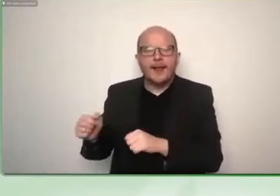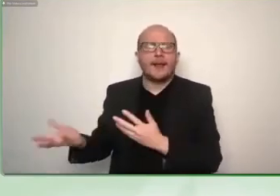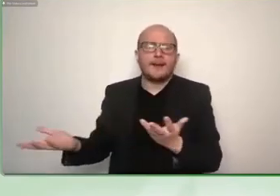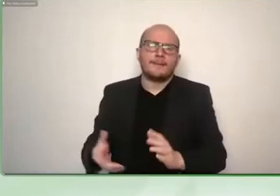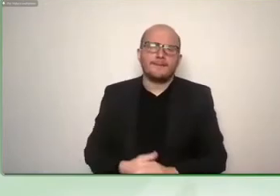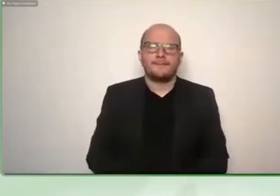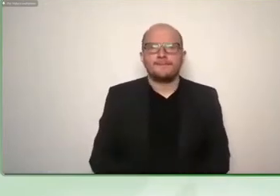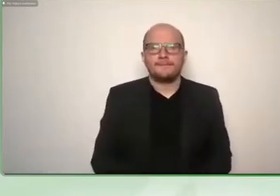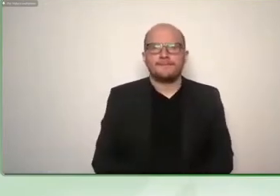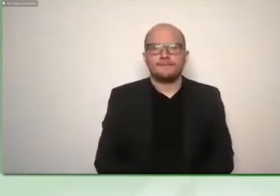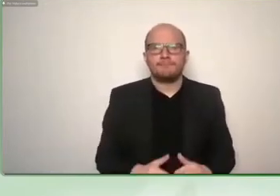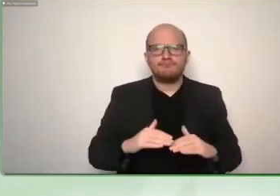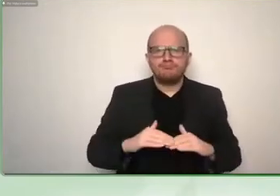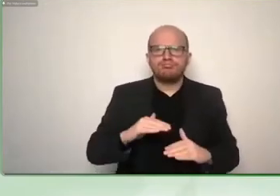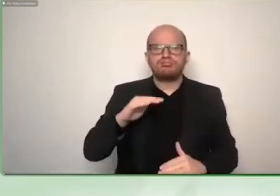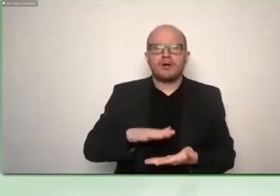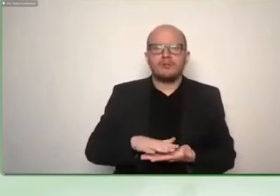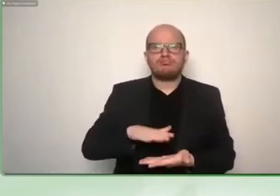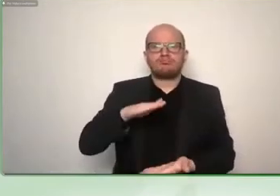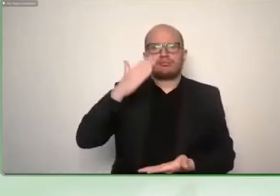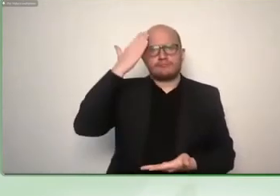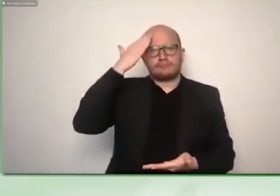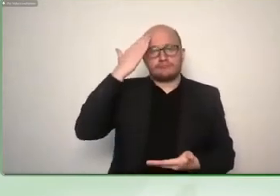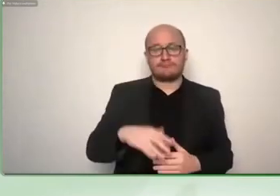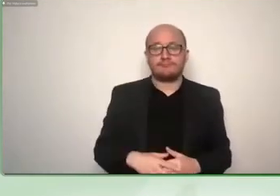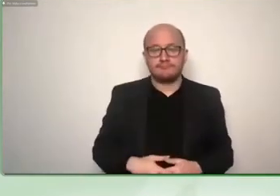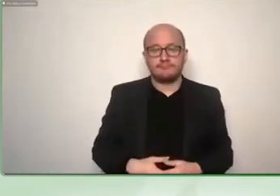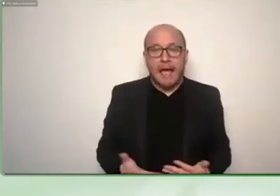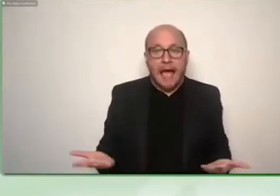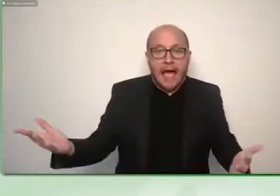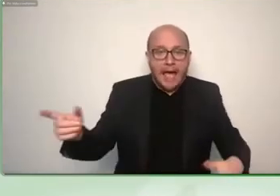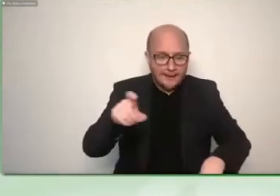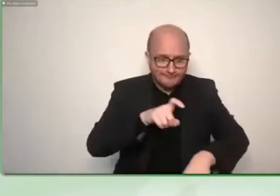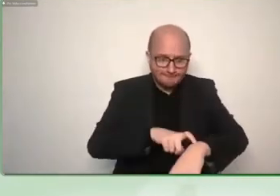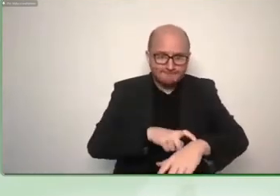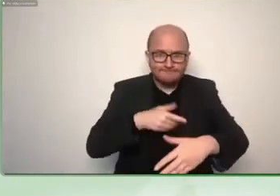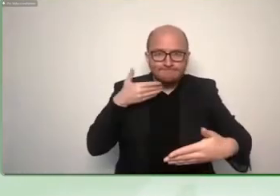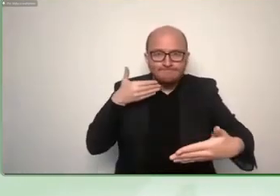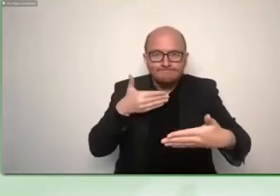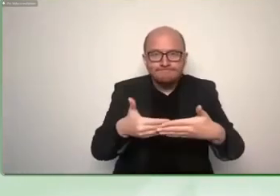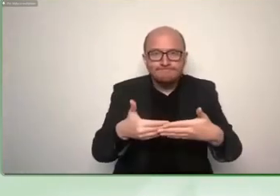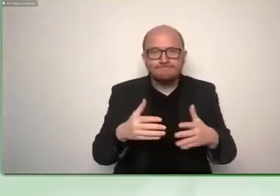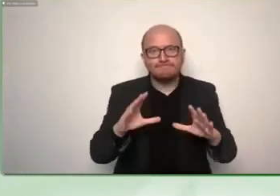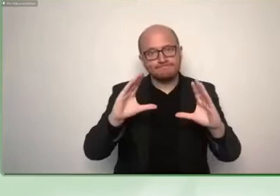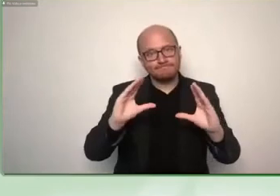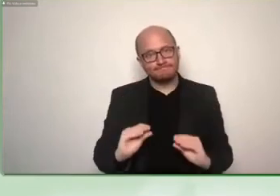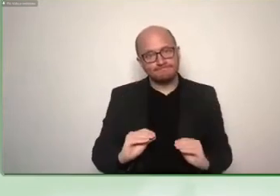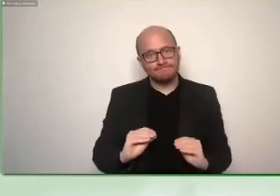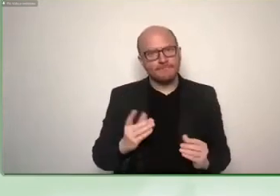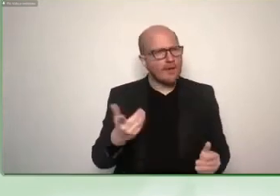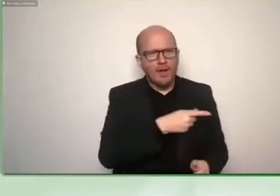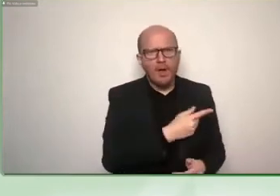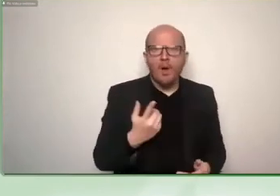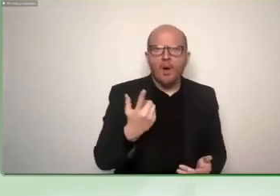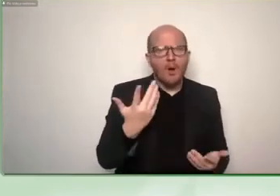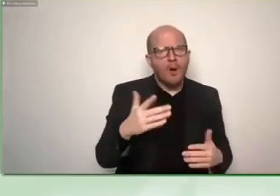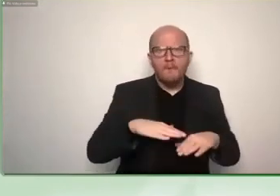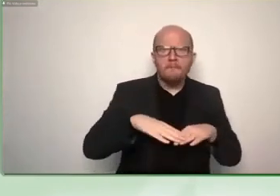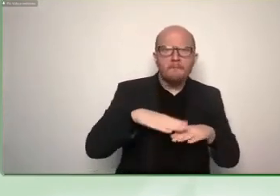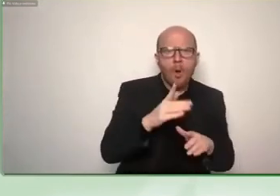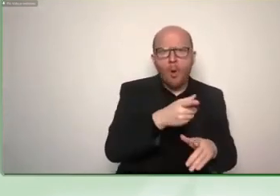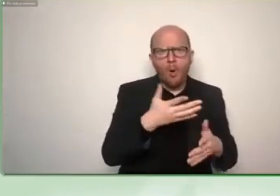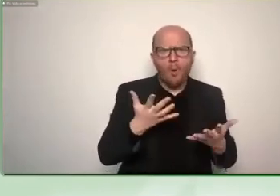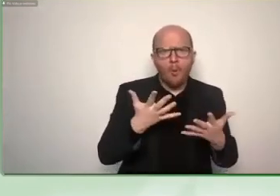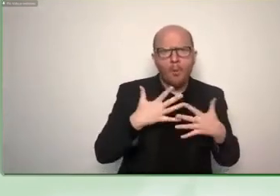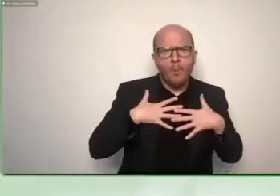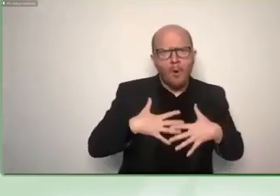let's finish we're already close finishing this is a call to action everyone who is interested in what you just presented juliana get in touch